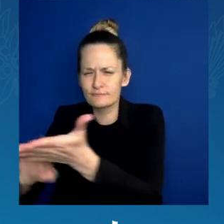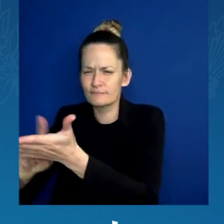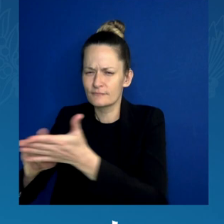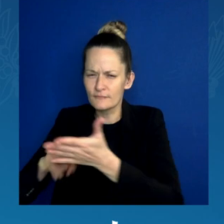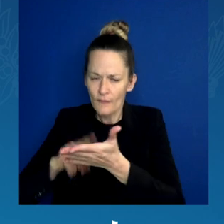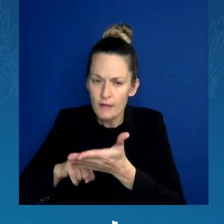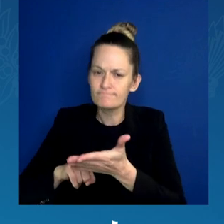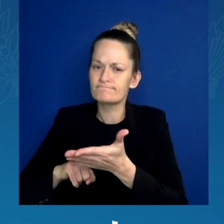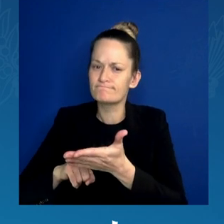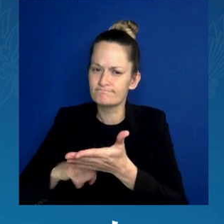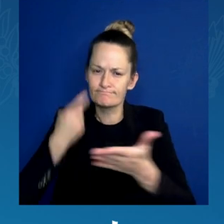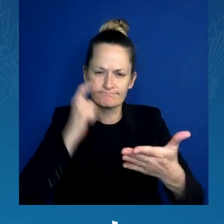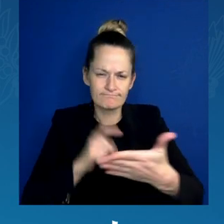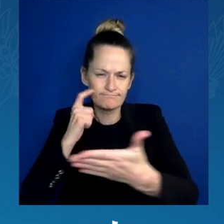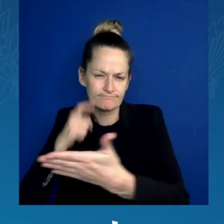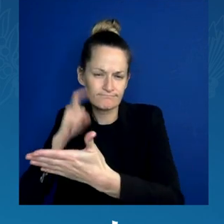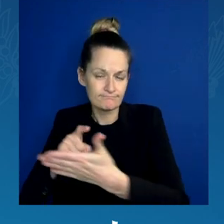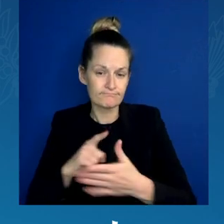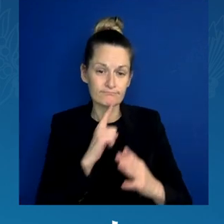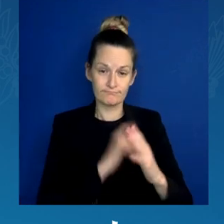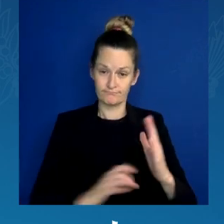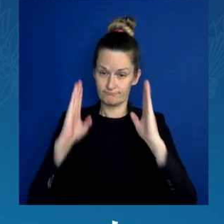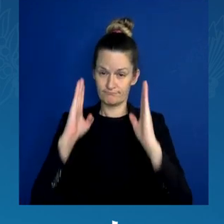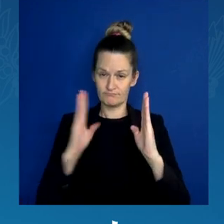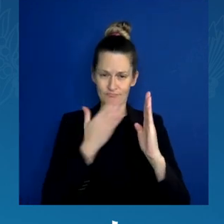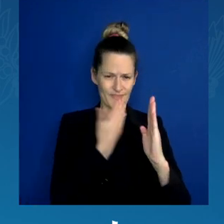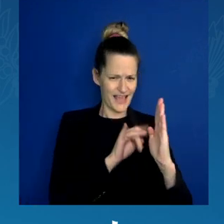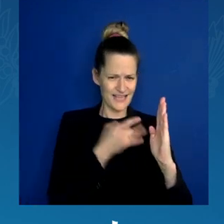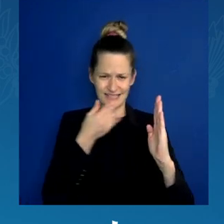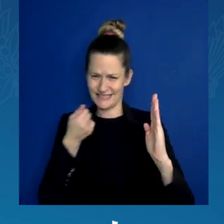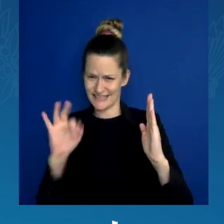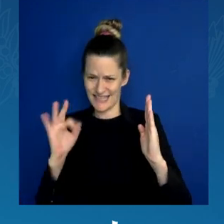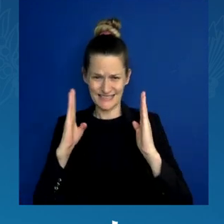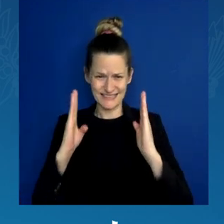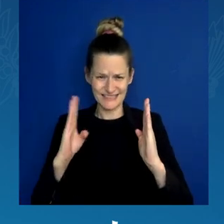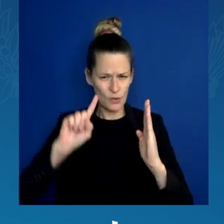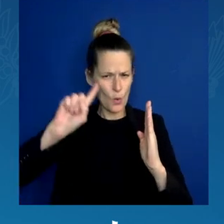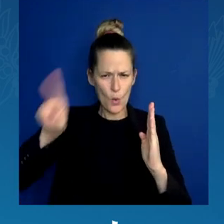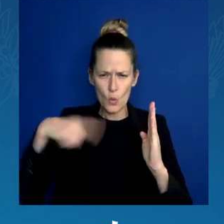That's less than half. I think we can do better than that this year.